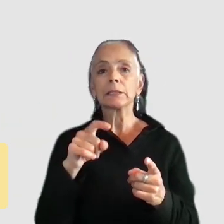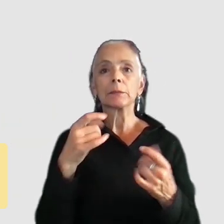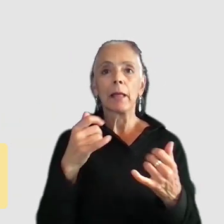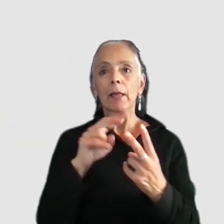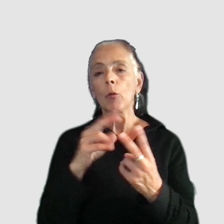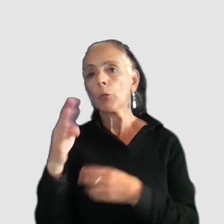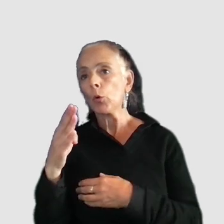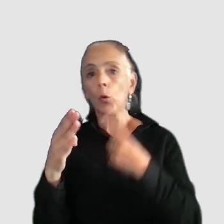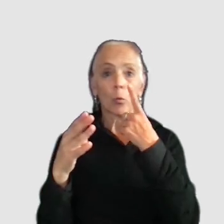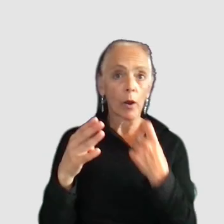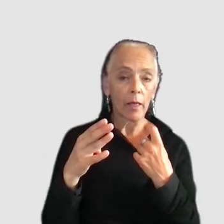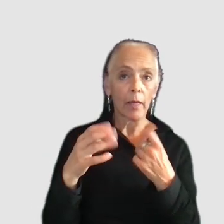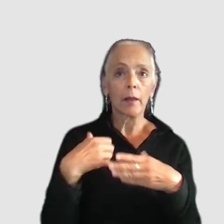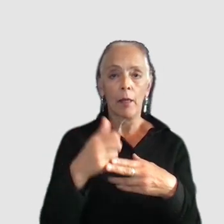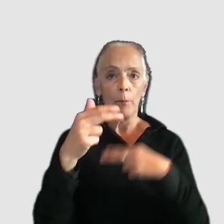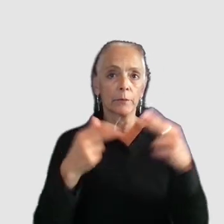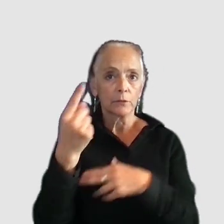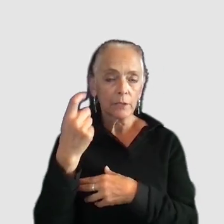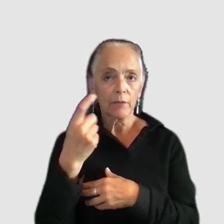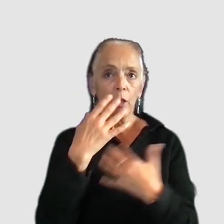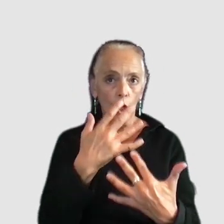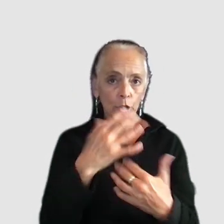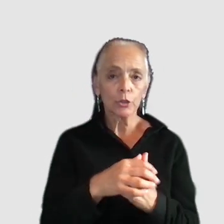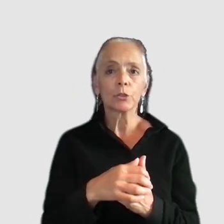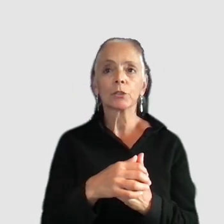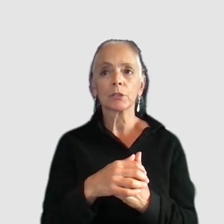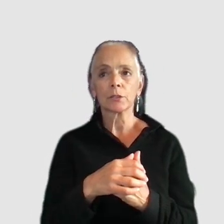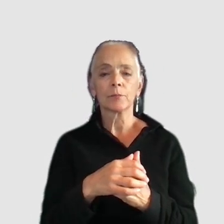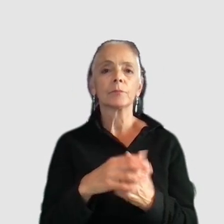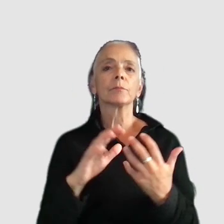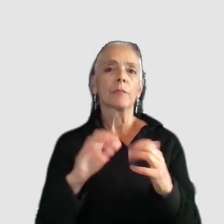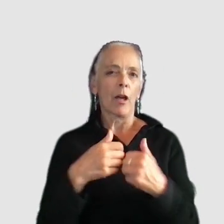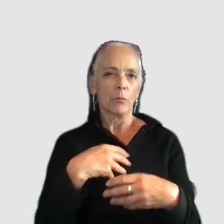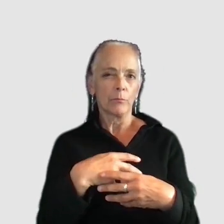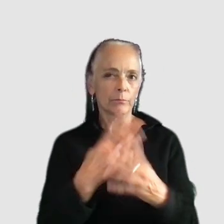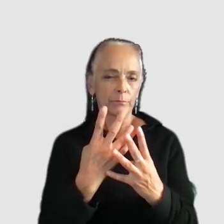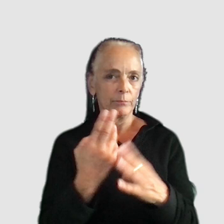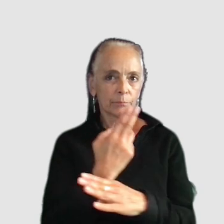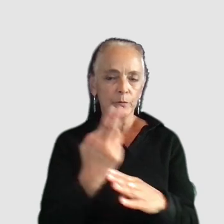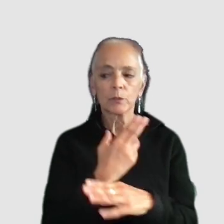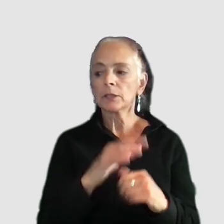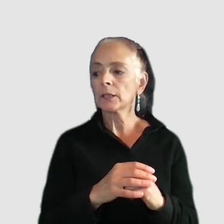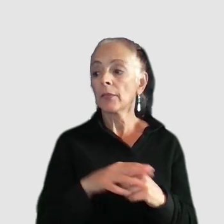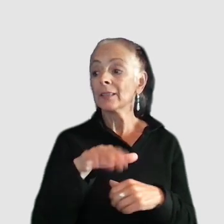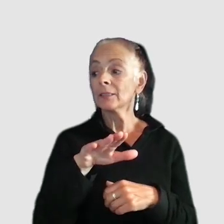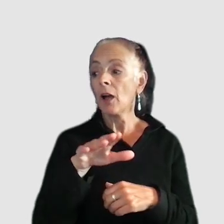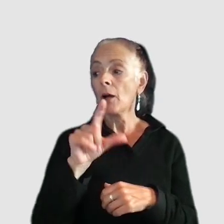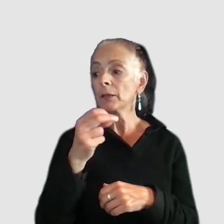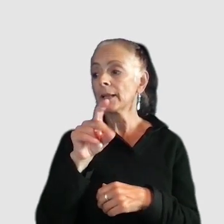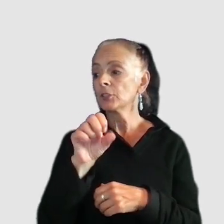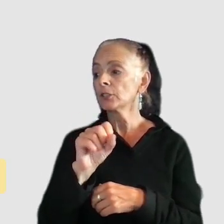which will help you build an understanding of those colors and how they play out in different situations and then at the top we have legends of runeterra which have some